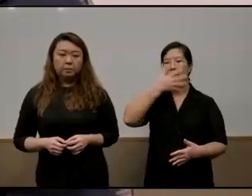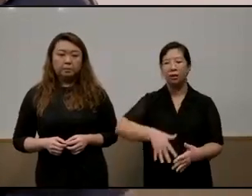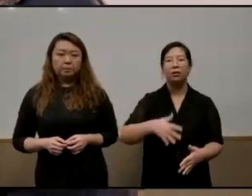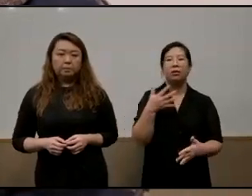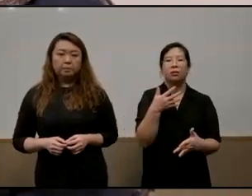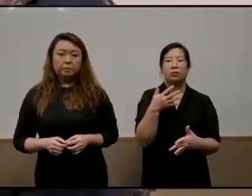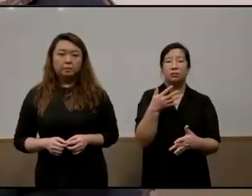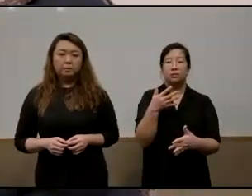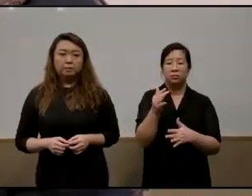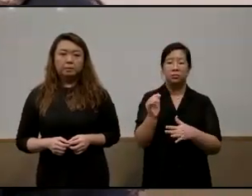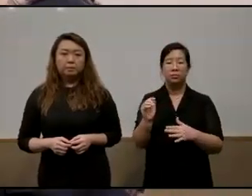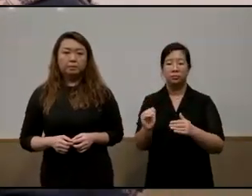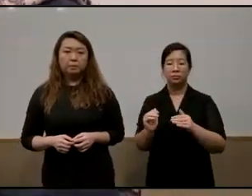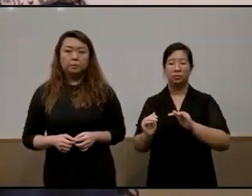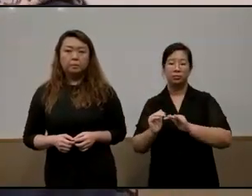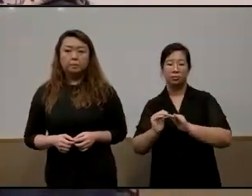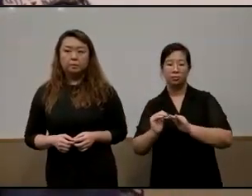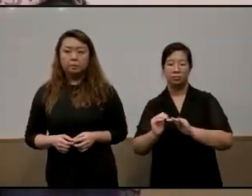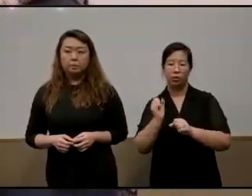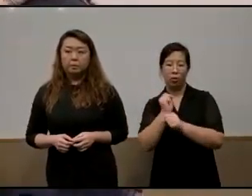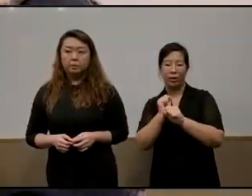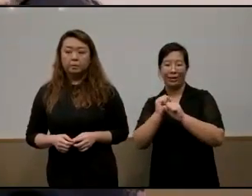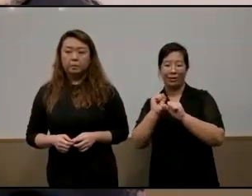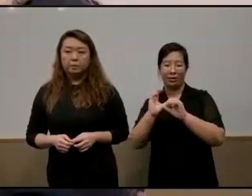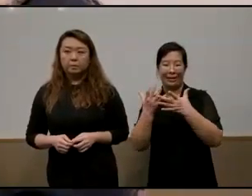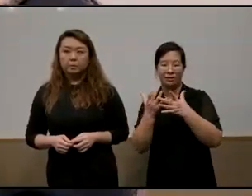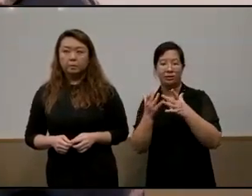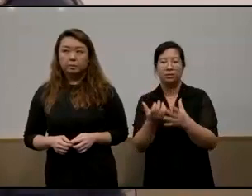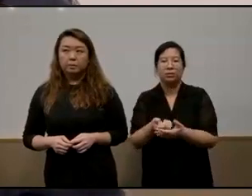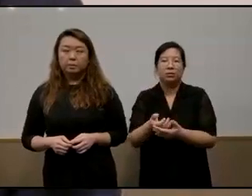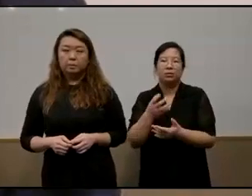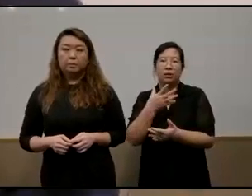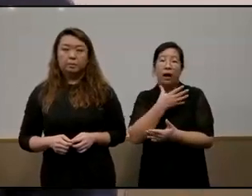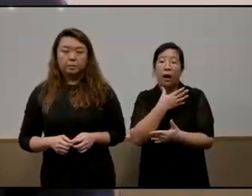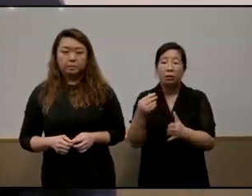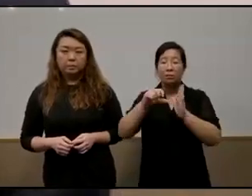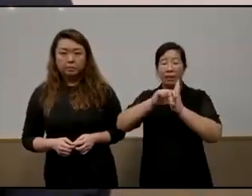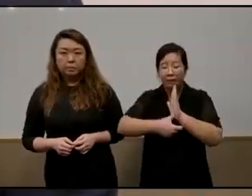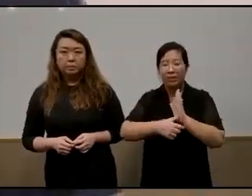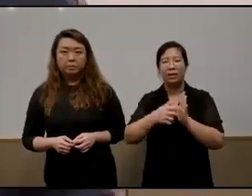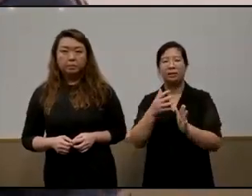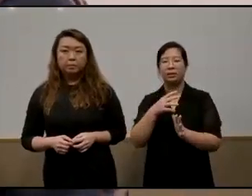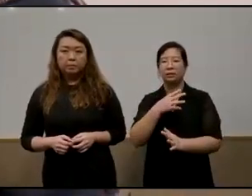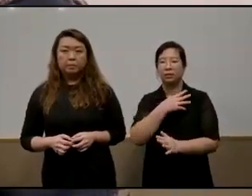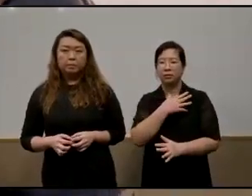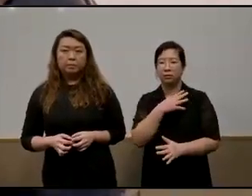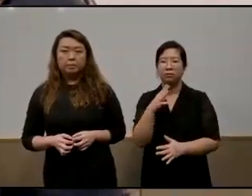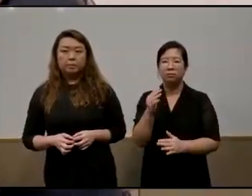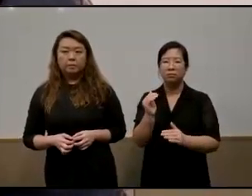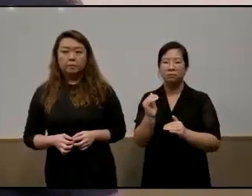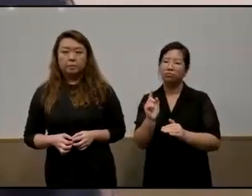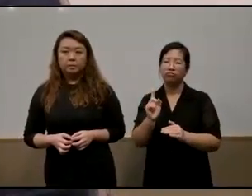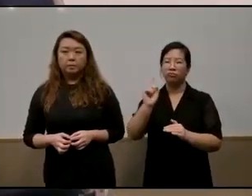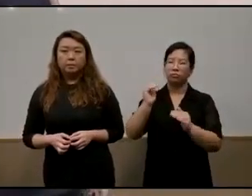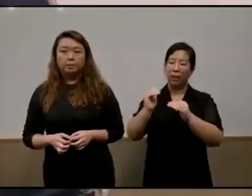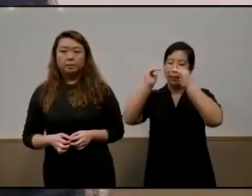not leveling up for working class skill set and therefore perpetuating and you know up the levels it will